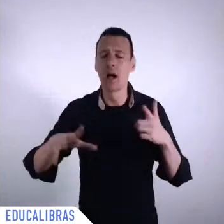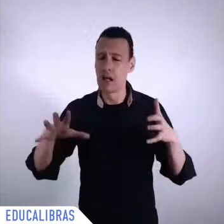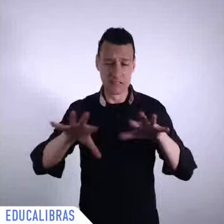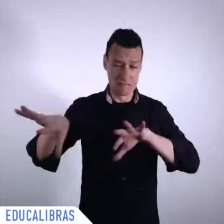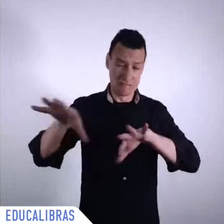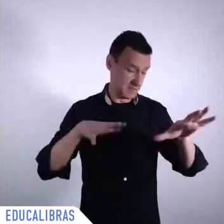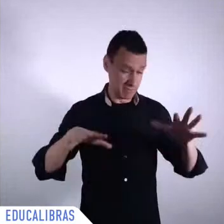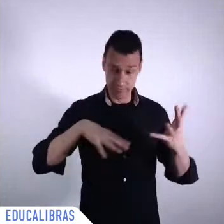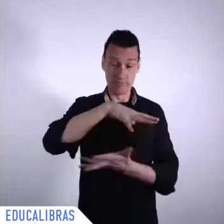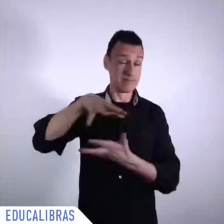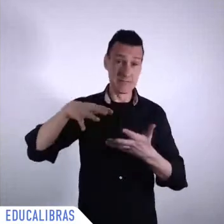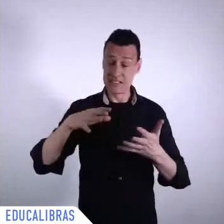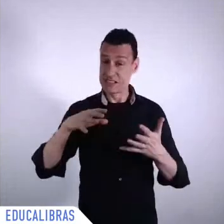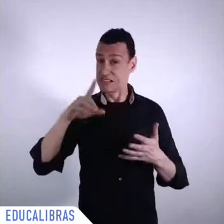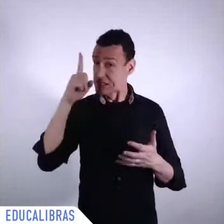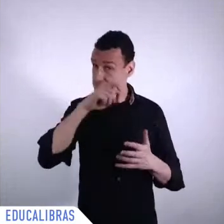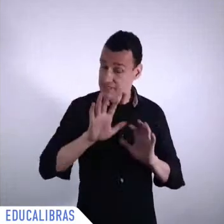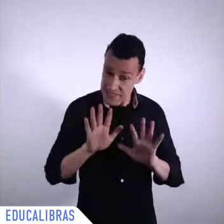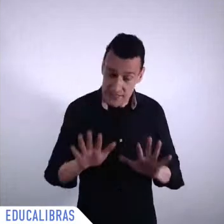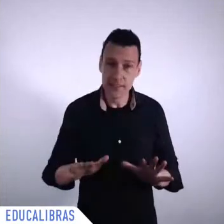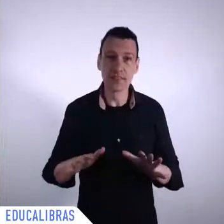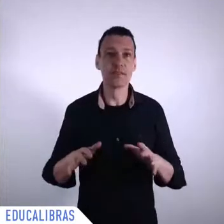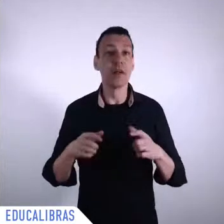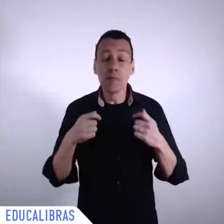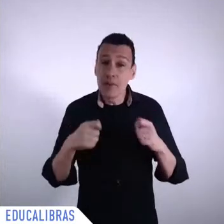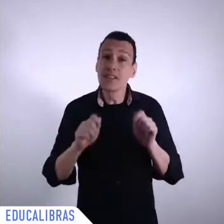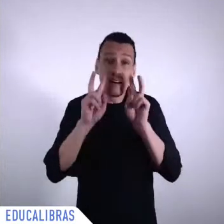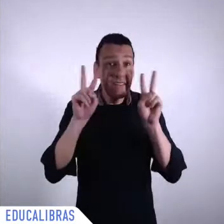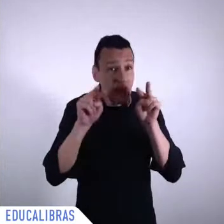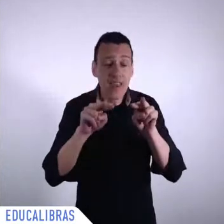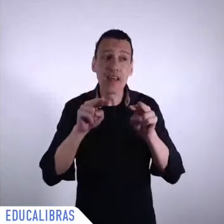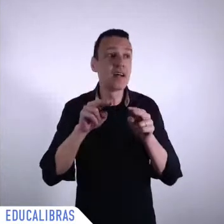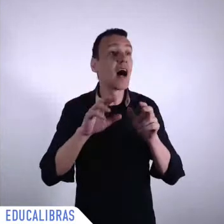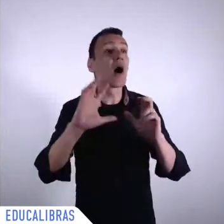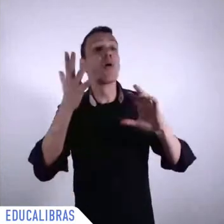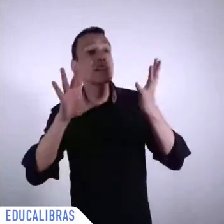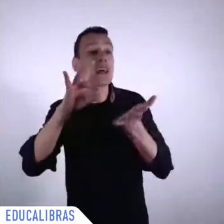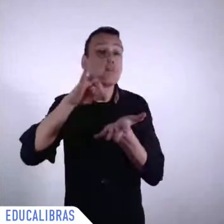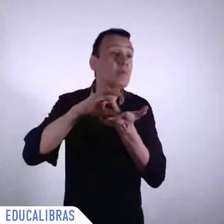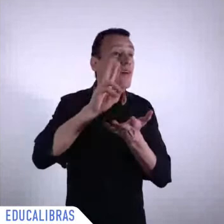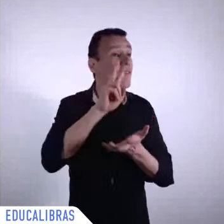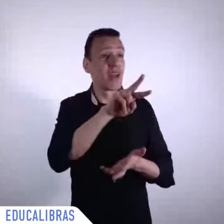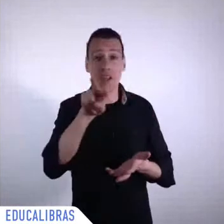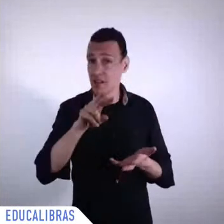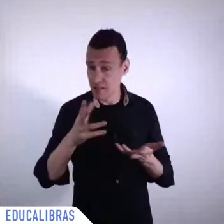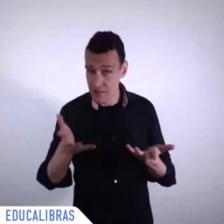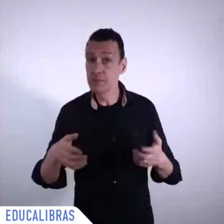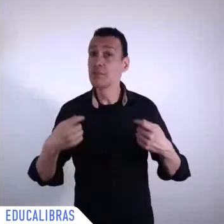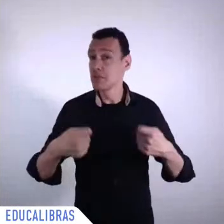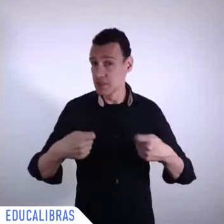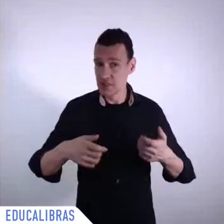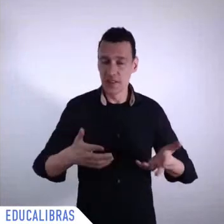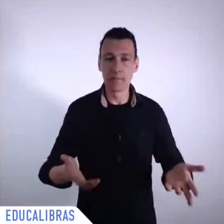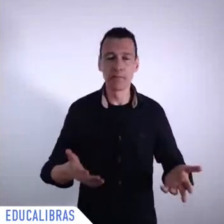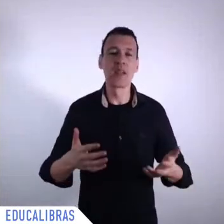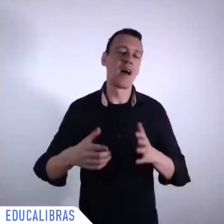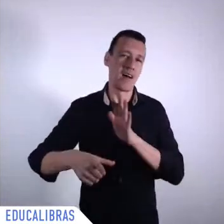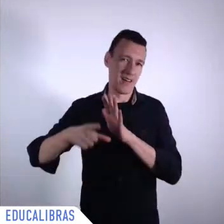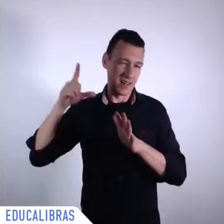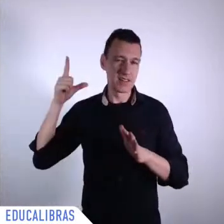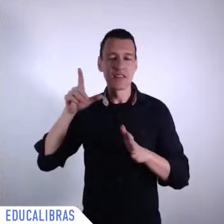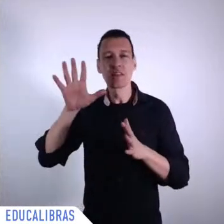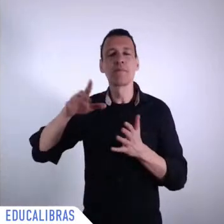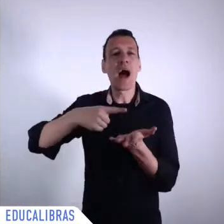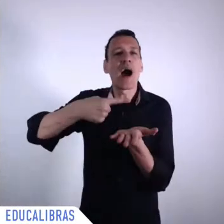Paris climate agreement is getting out of the WHO even in the region there is not much of a